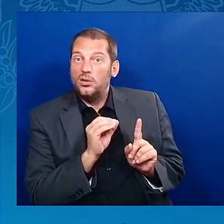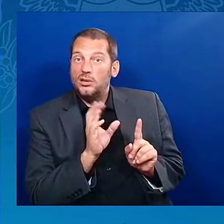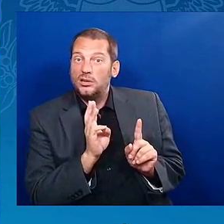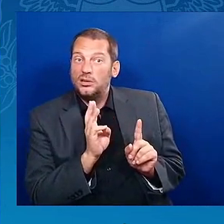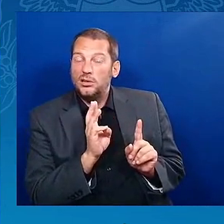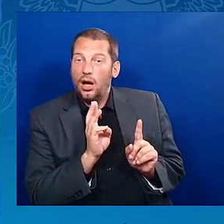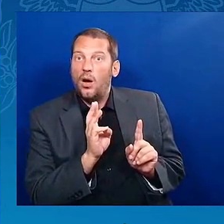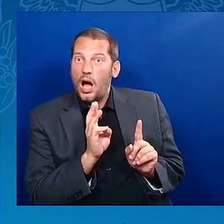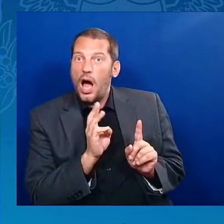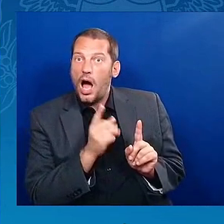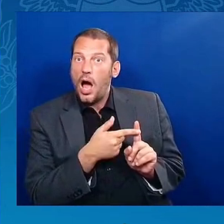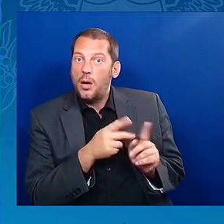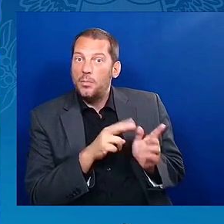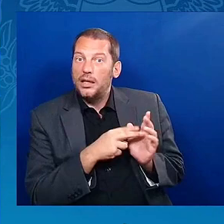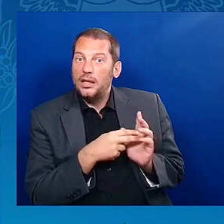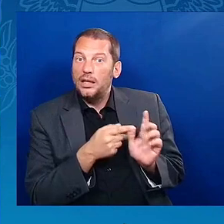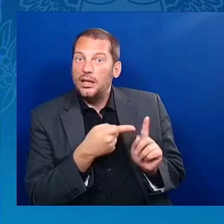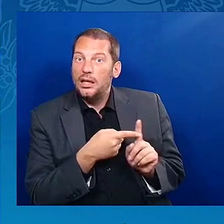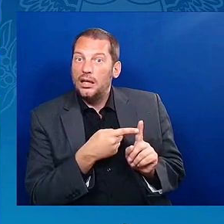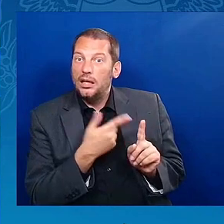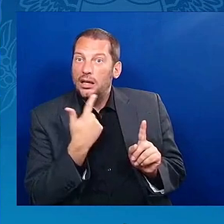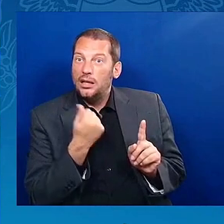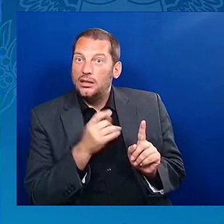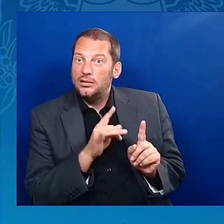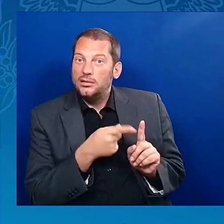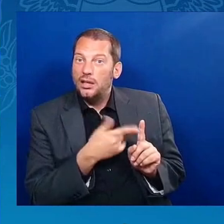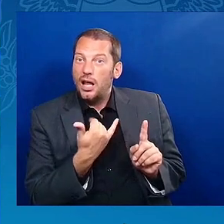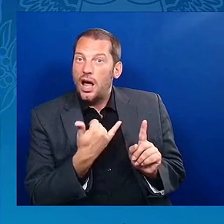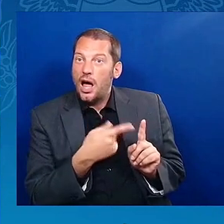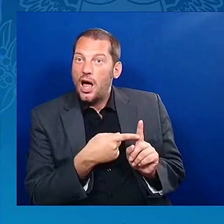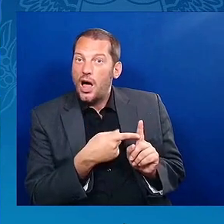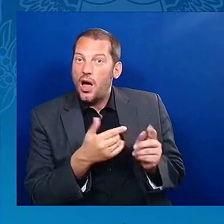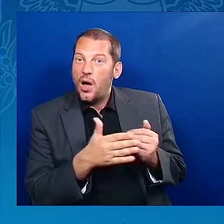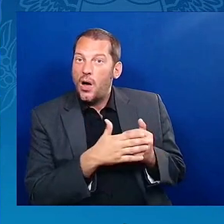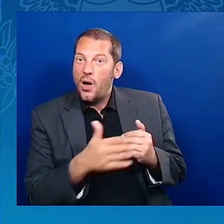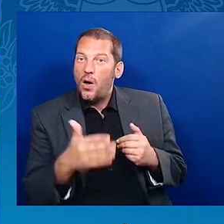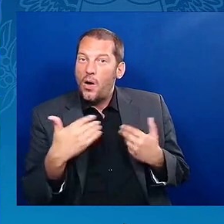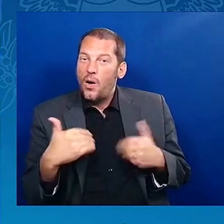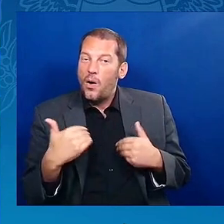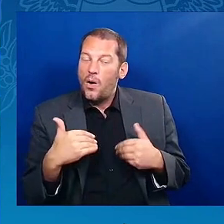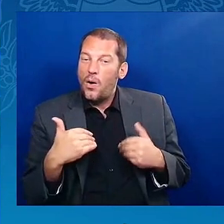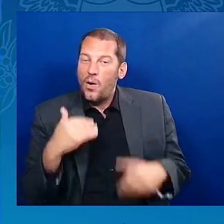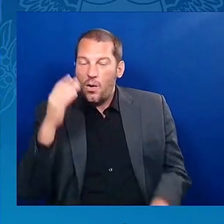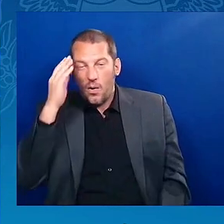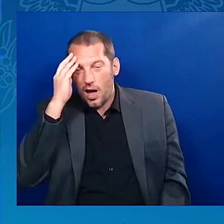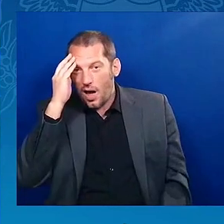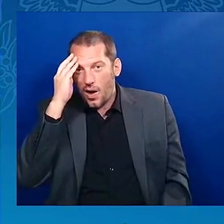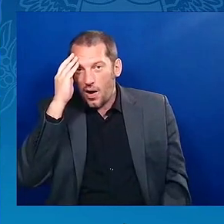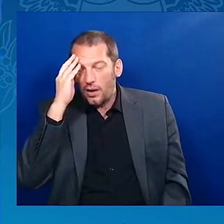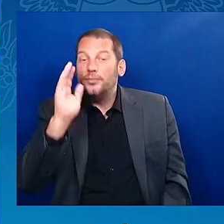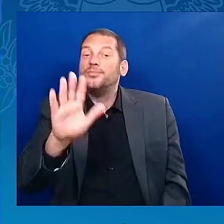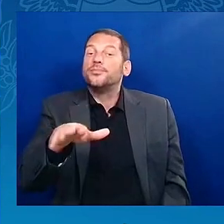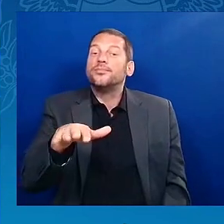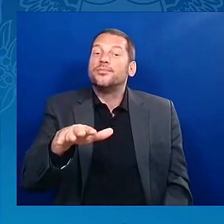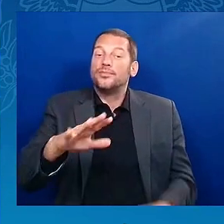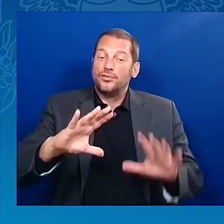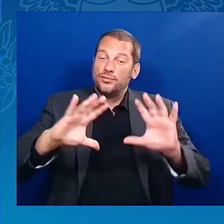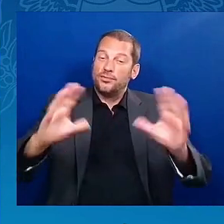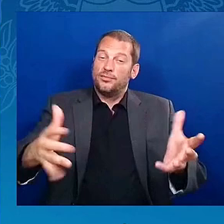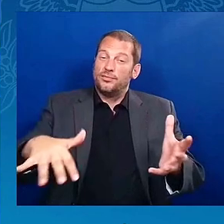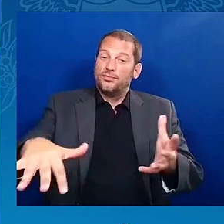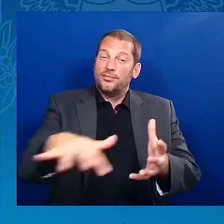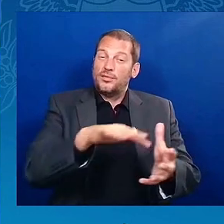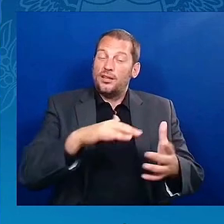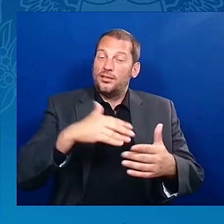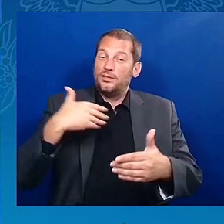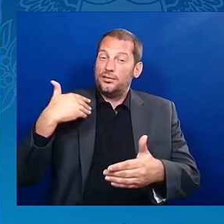But think about Gen Z and our younger leaders. They've only known the climate crisis. They have